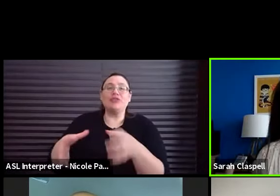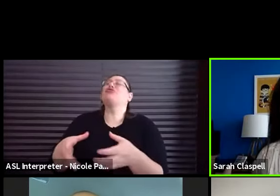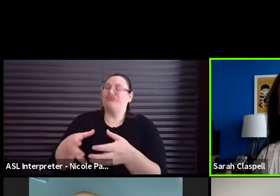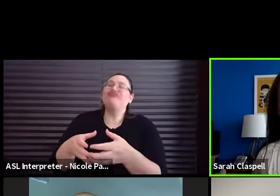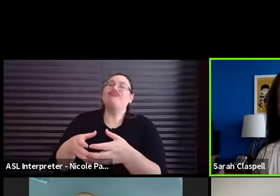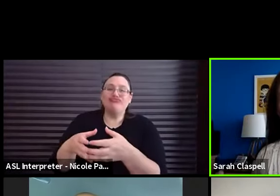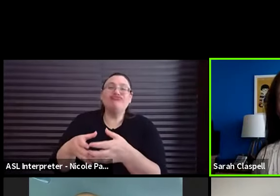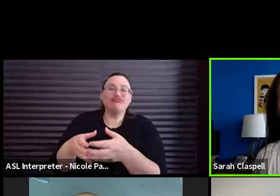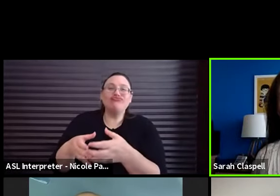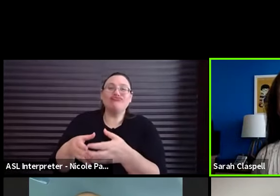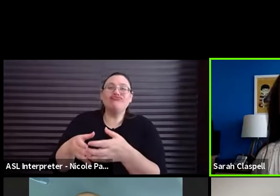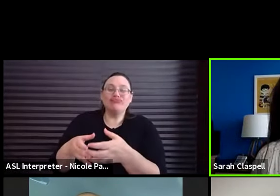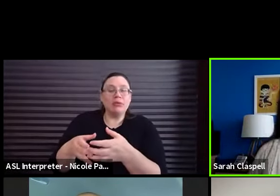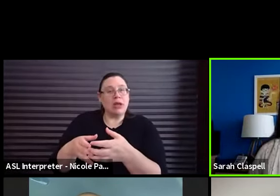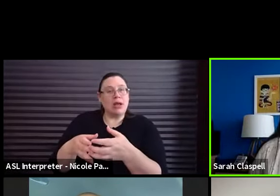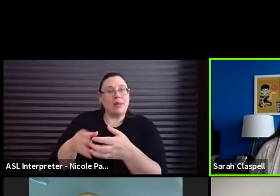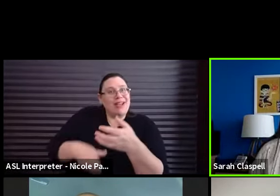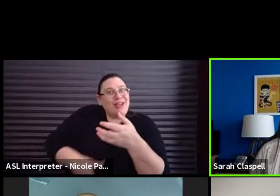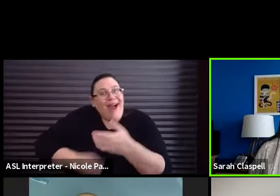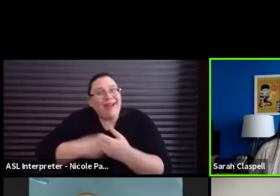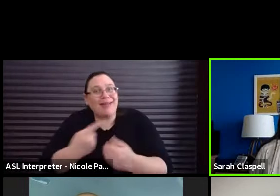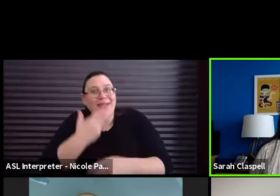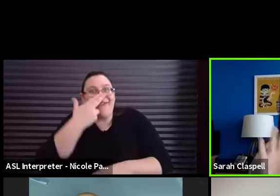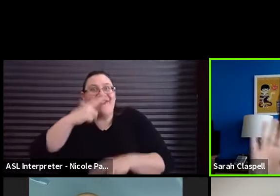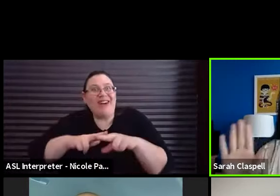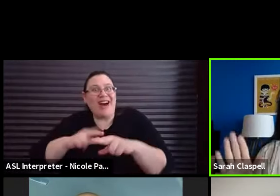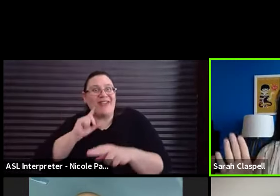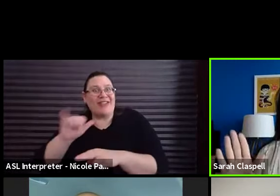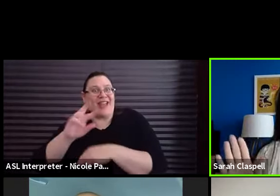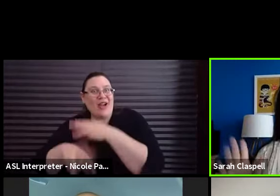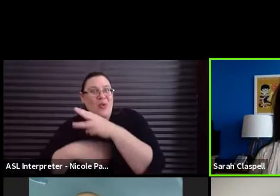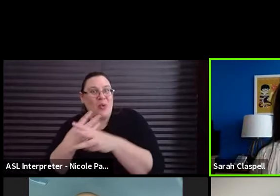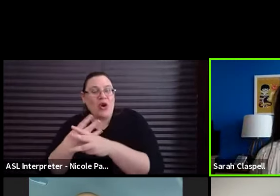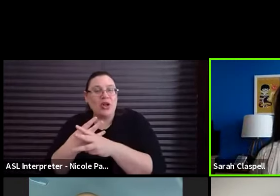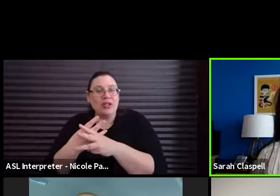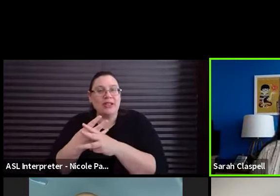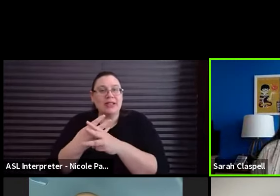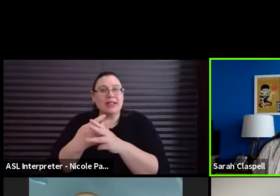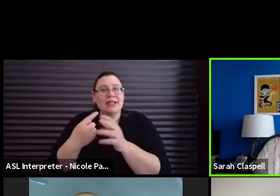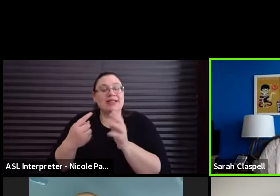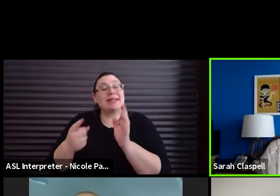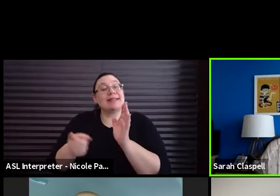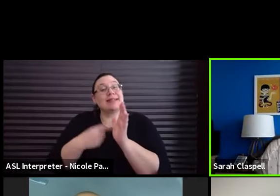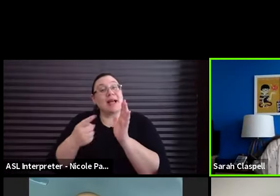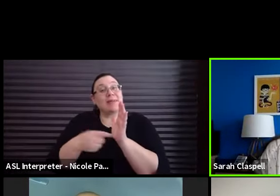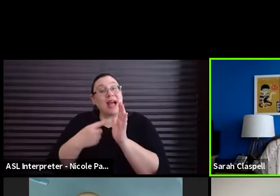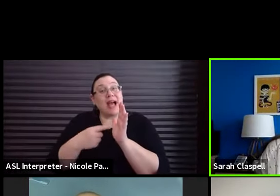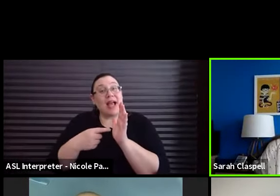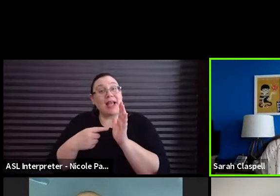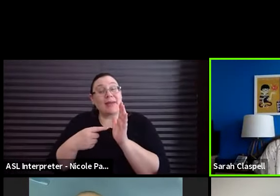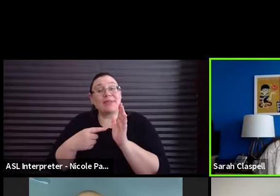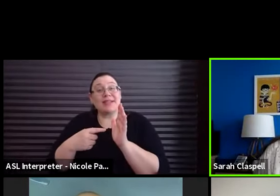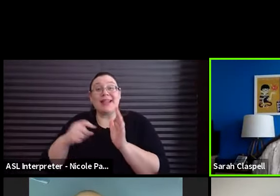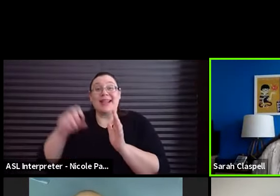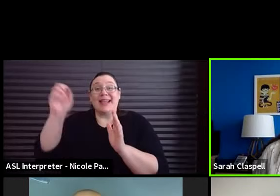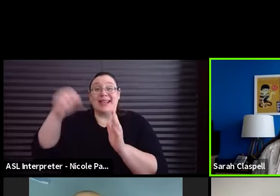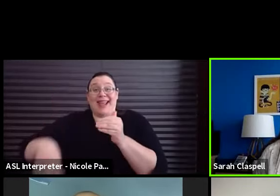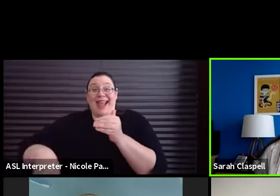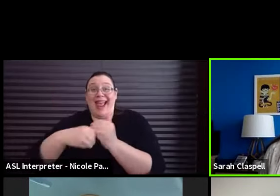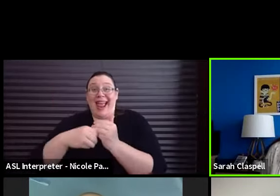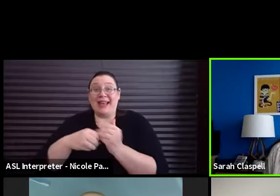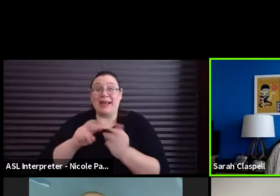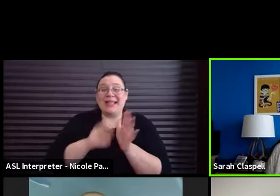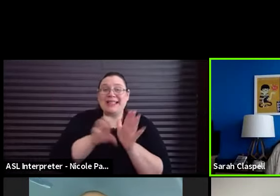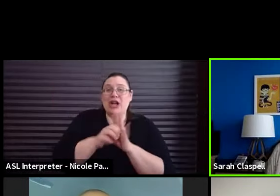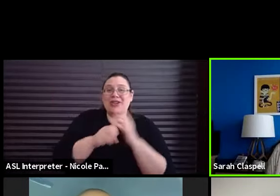that fits within that world. Sometimes saying yes and means saying no in character. If Al is